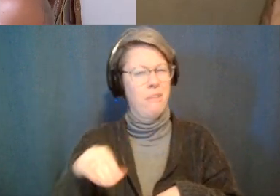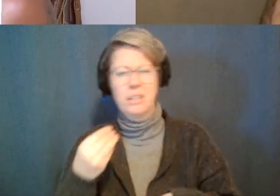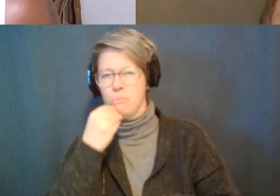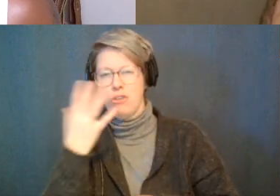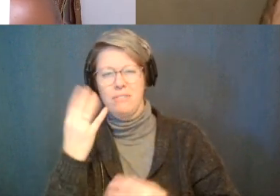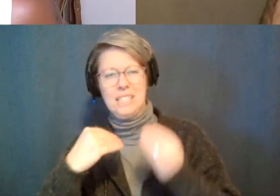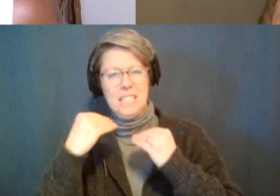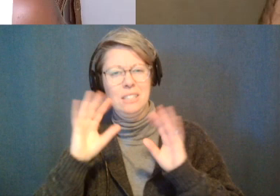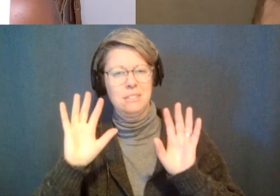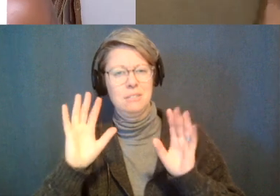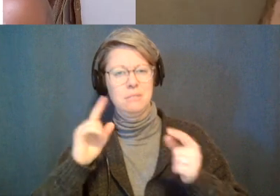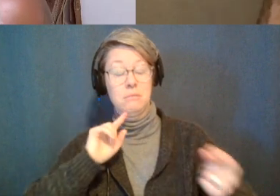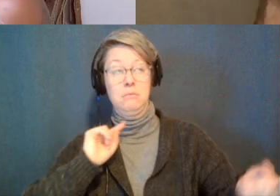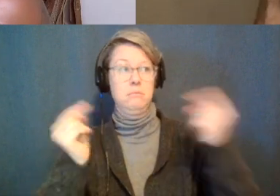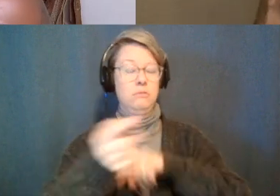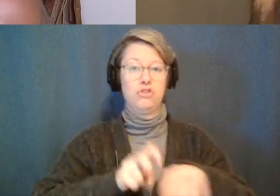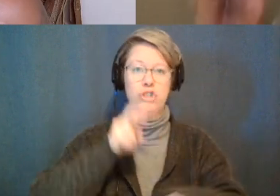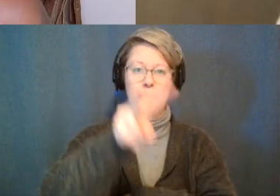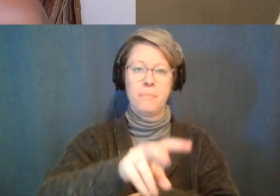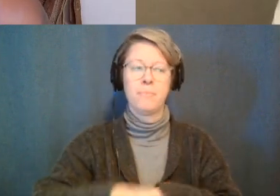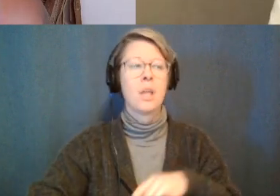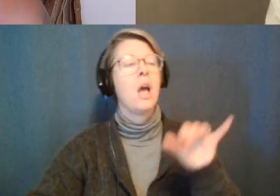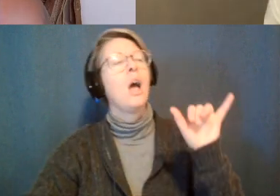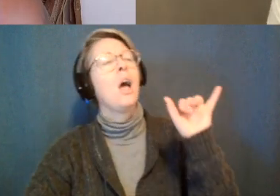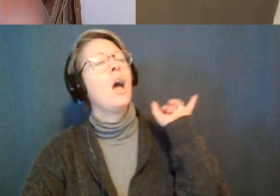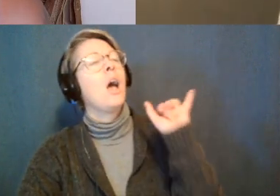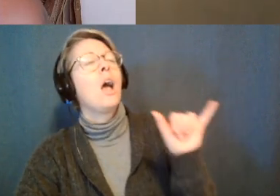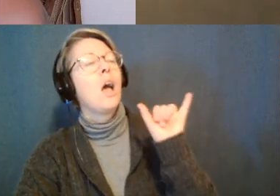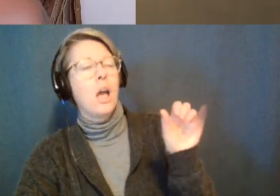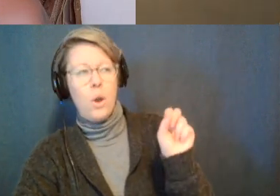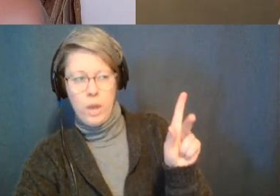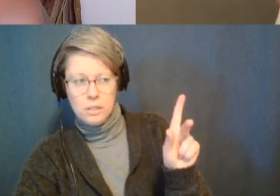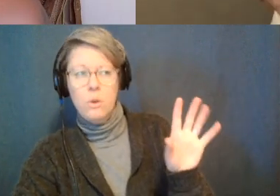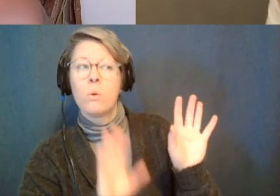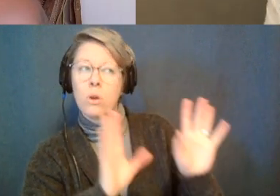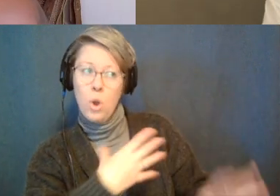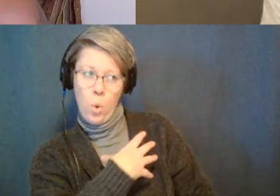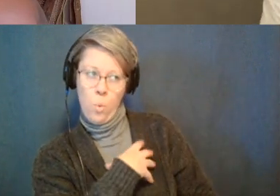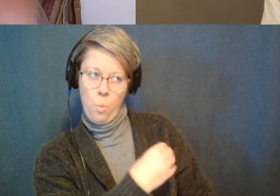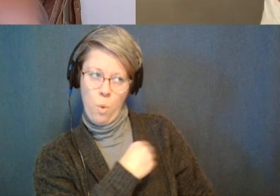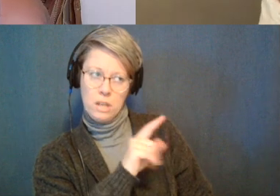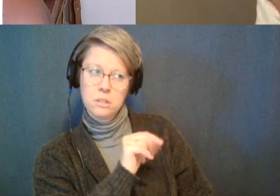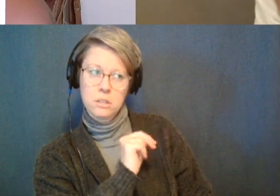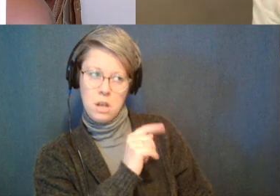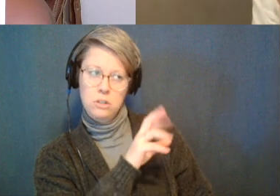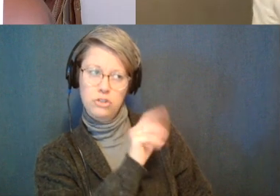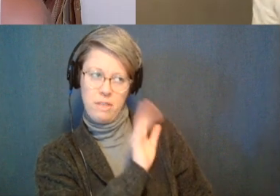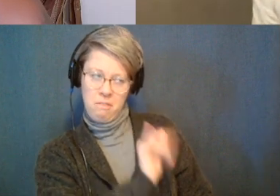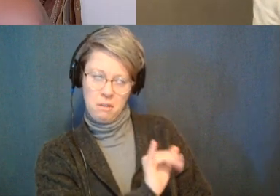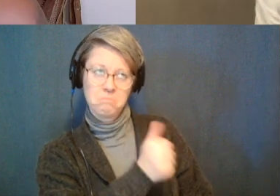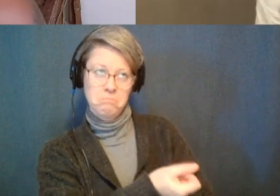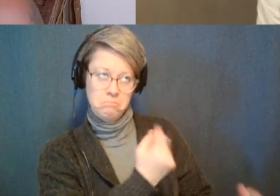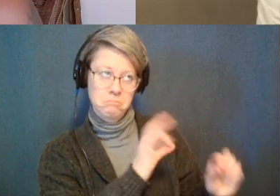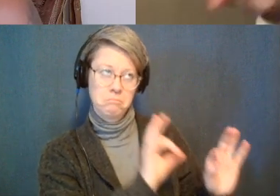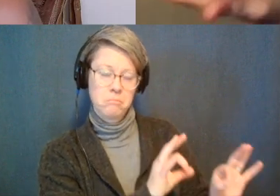so okay so this makes more sense so what we've just described is white tantra so now red tantra is